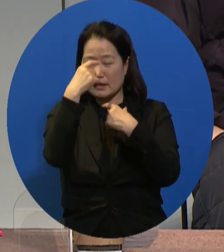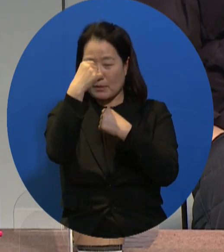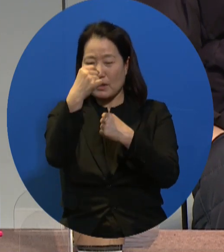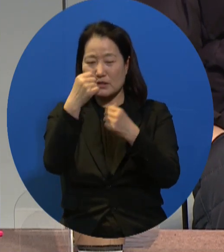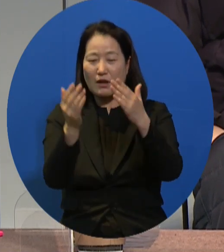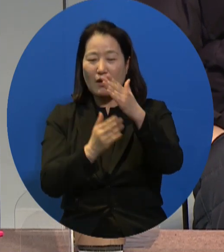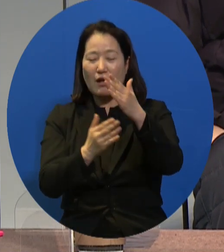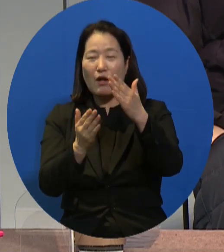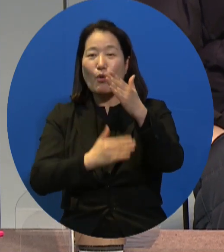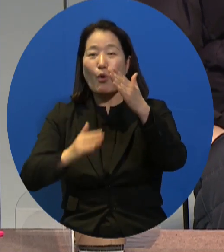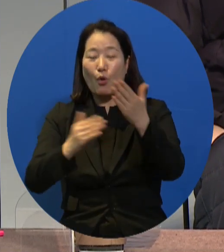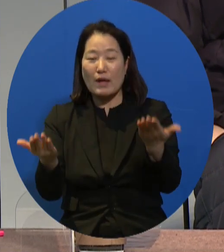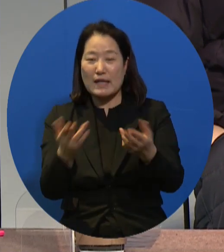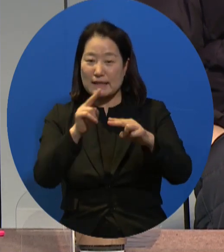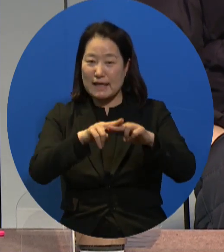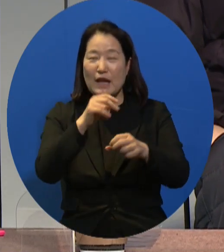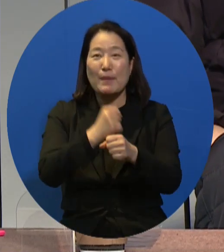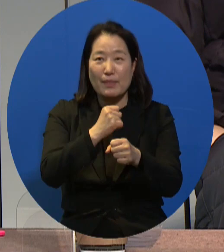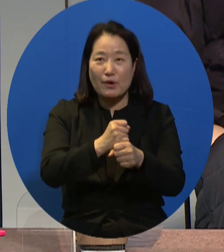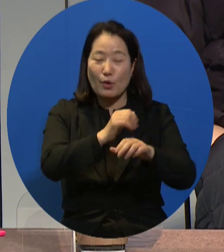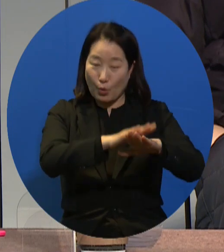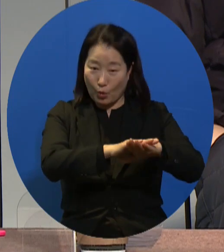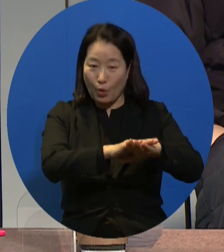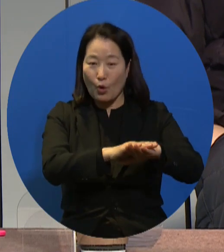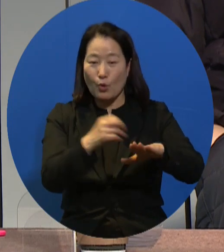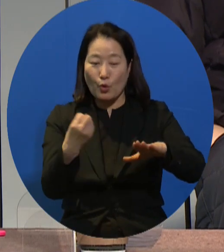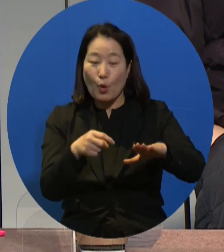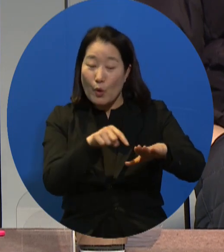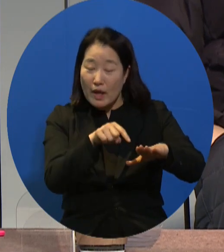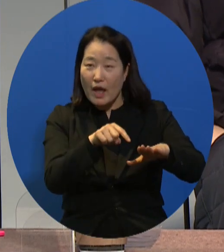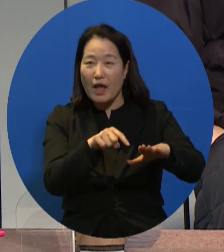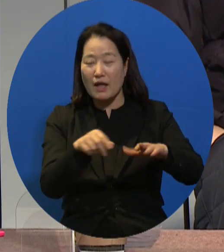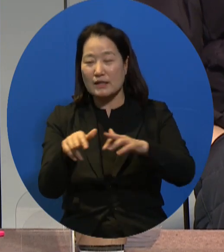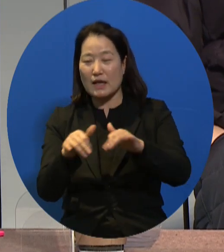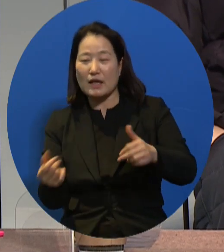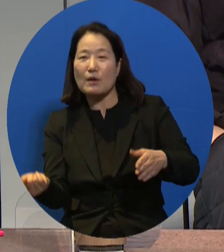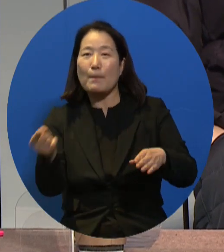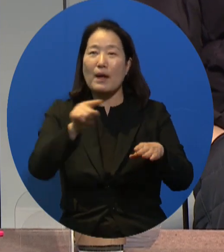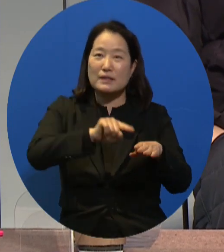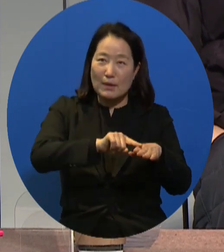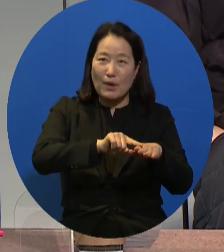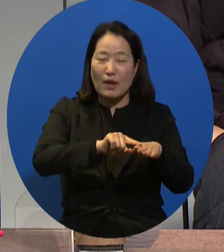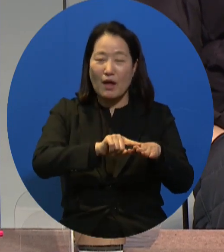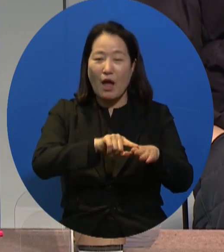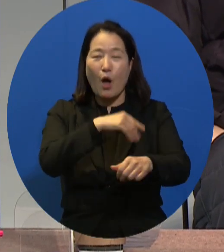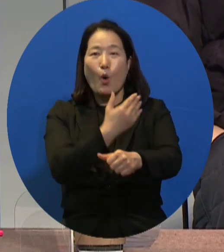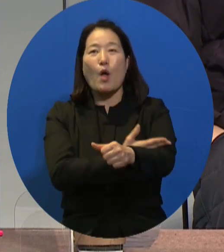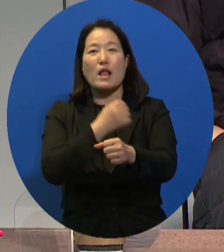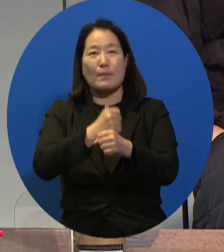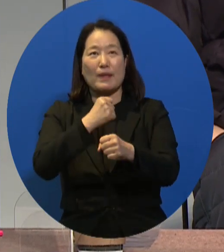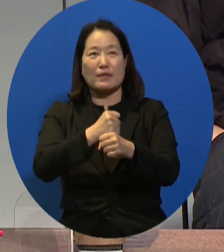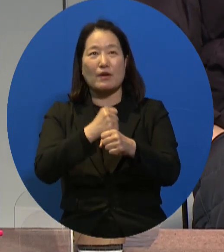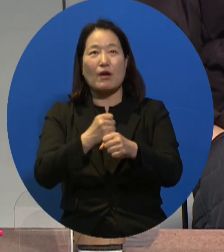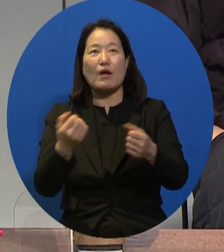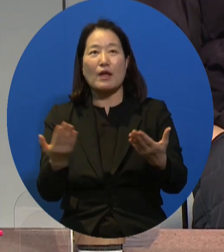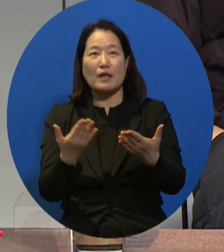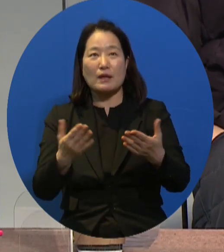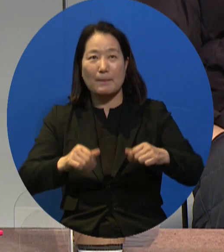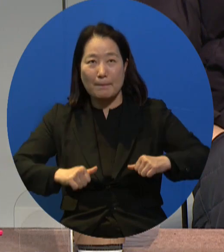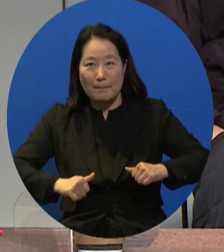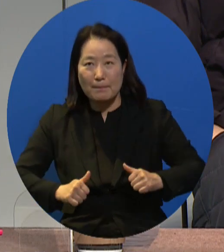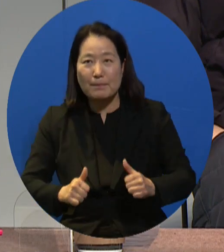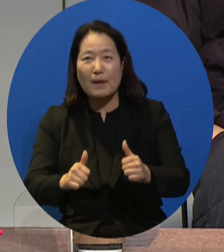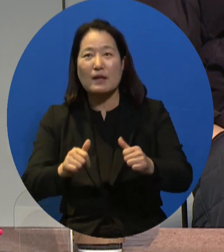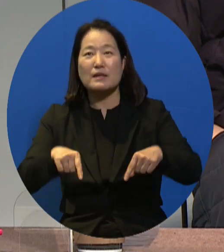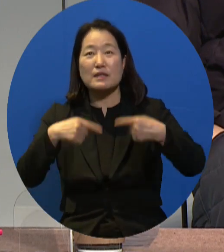communities create job opportunities for severely disabled persons. And in turn,